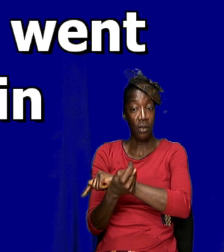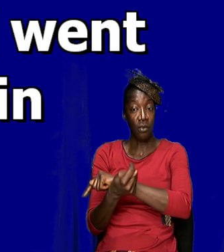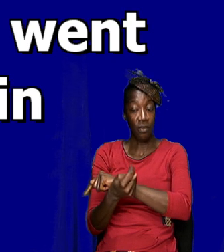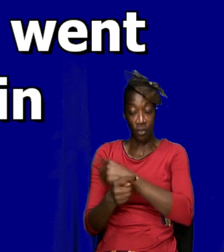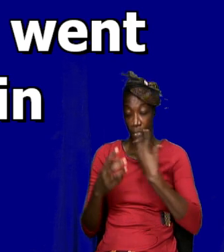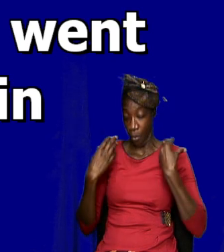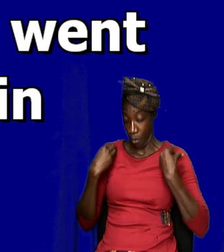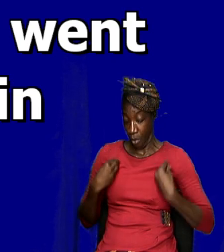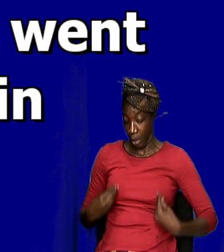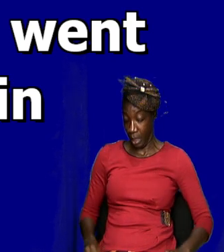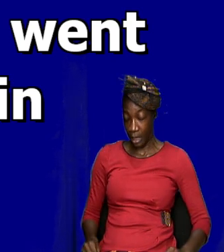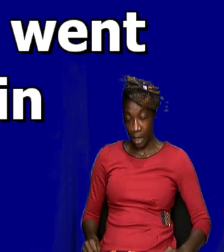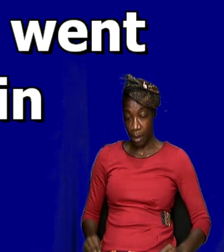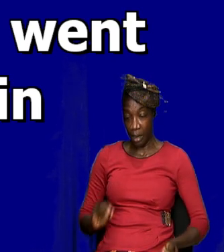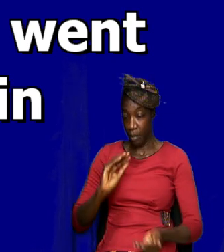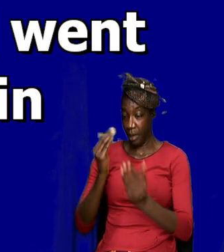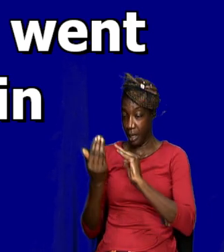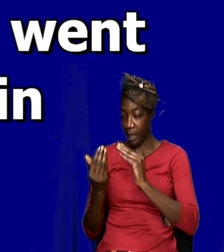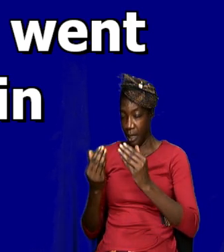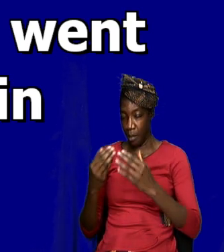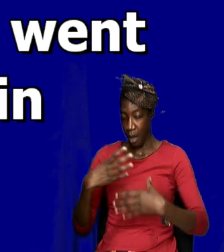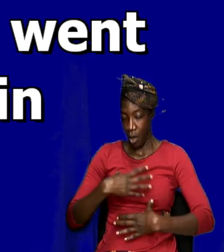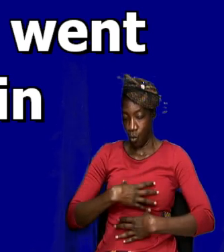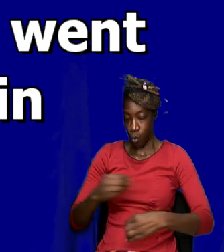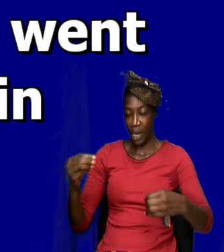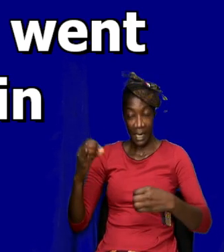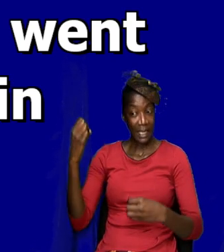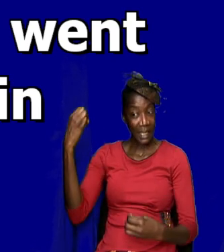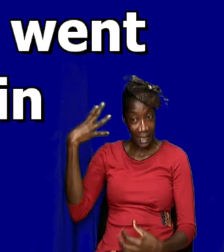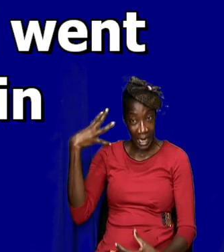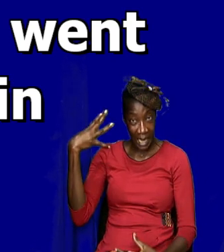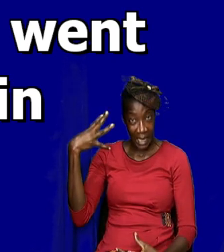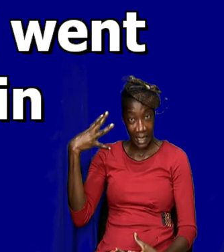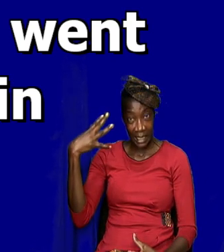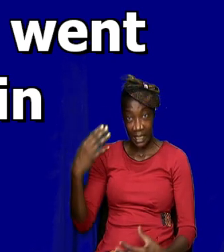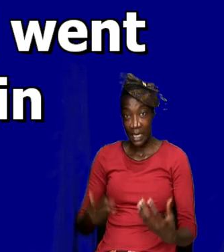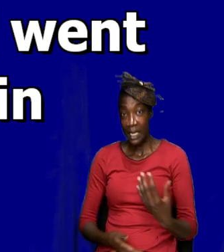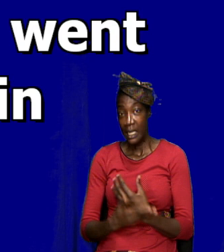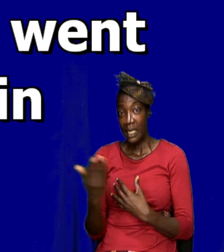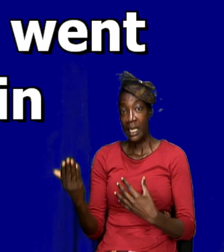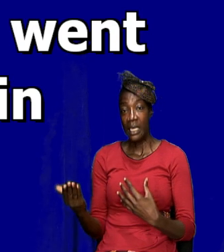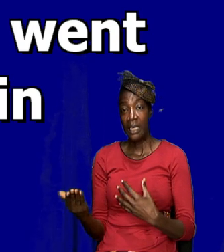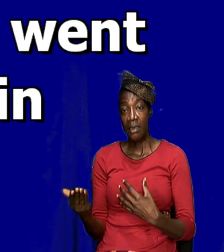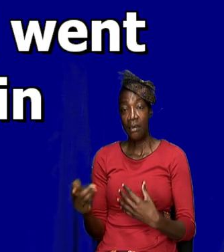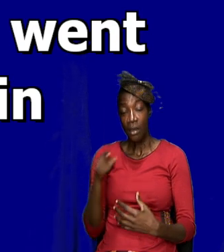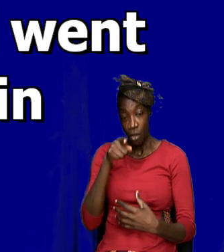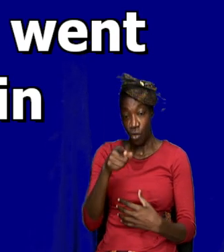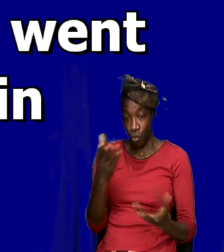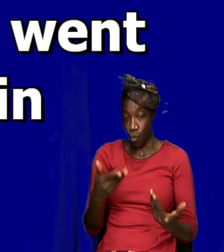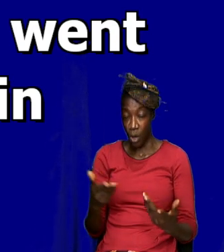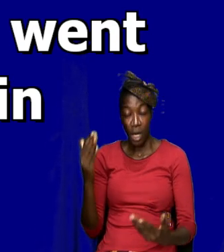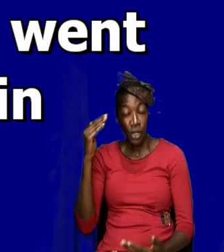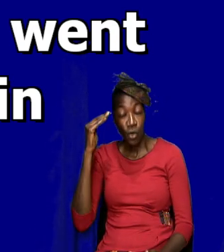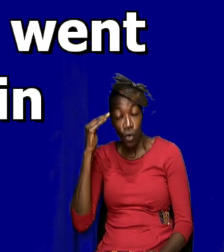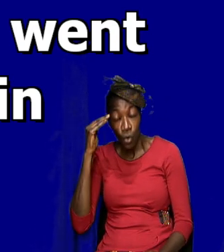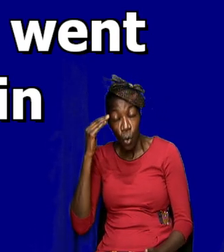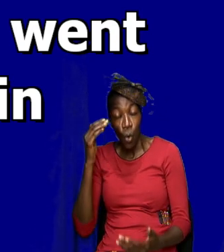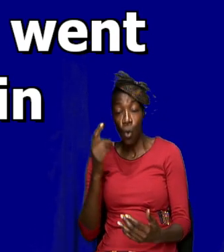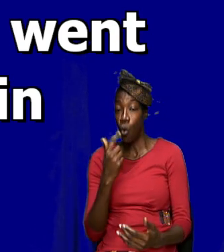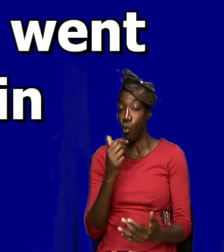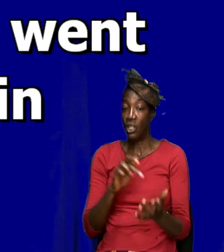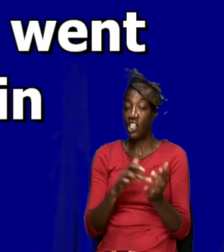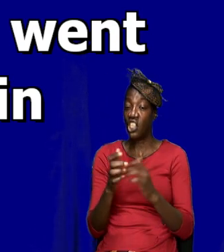garment became as white as light. And here is a revelation. If you want to know who Jesus